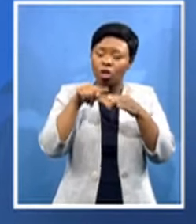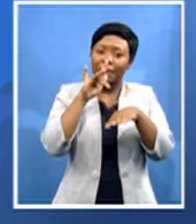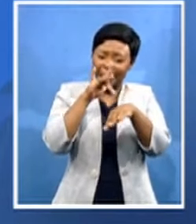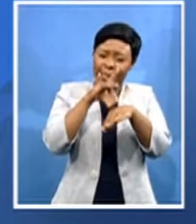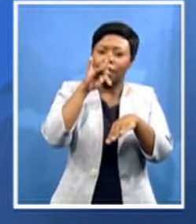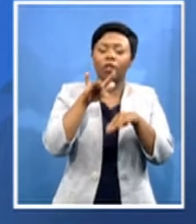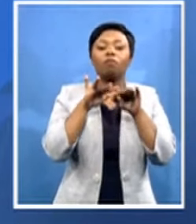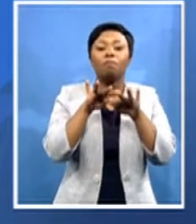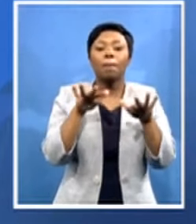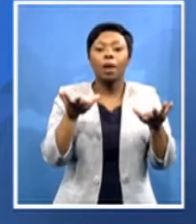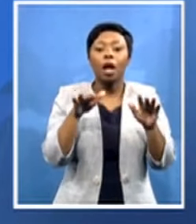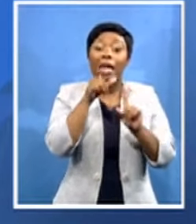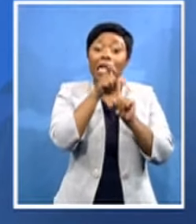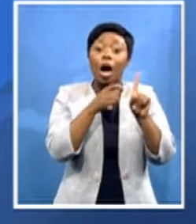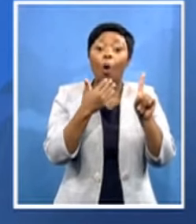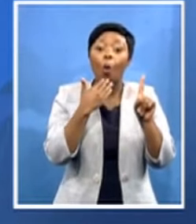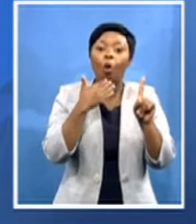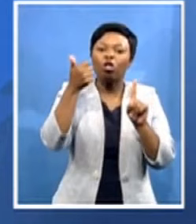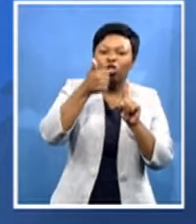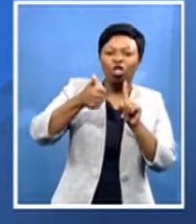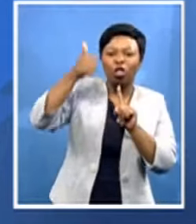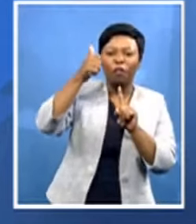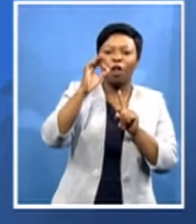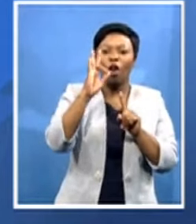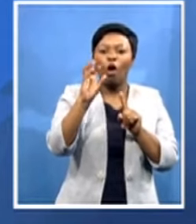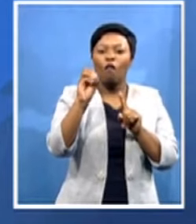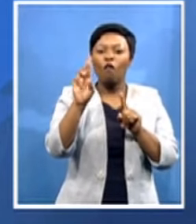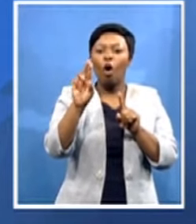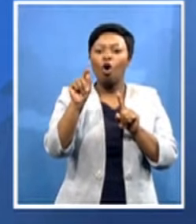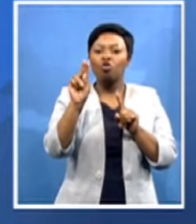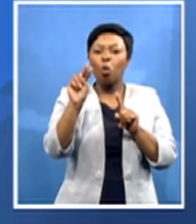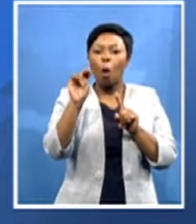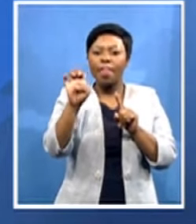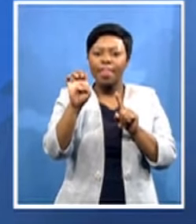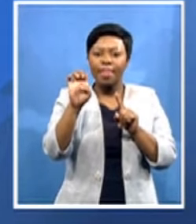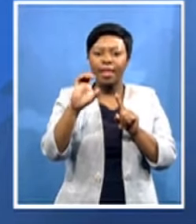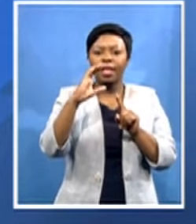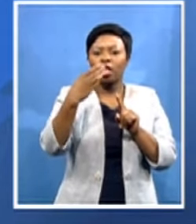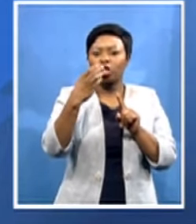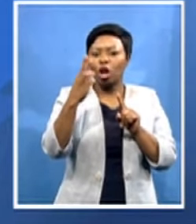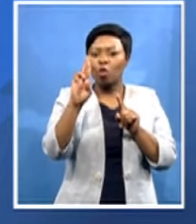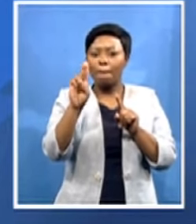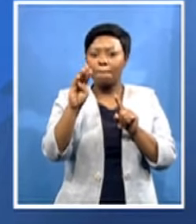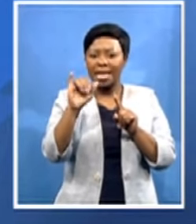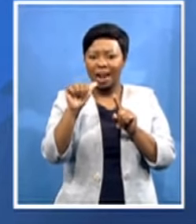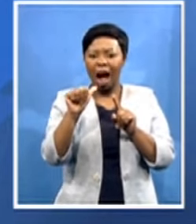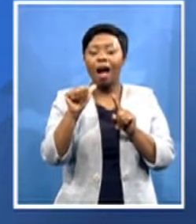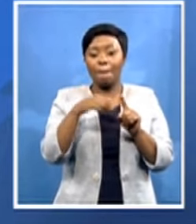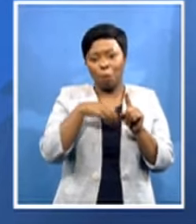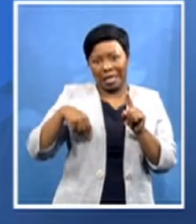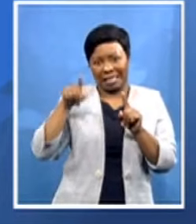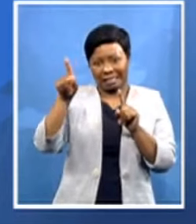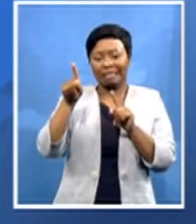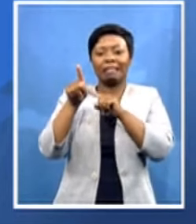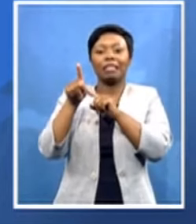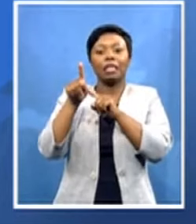charumbira uh i know a statement will be issued uh to show exactly how much as